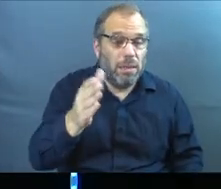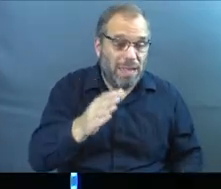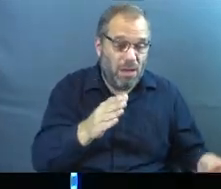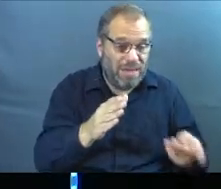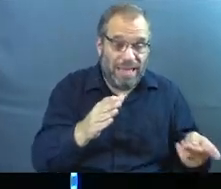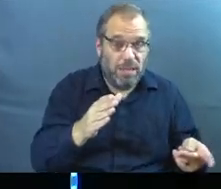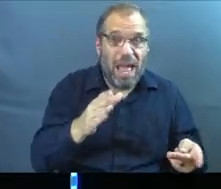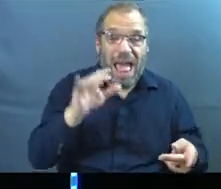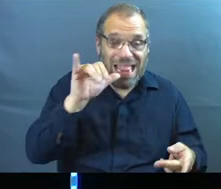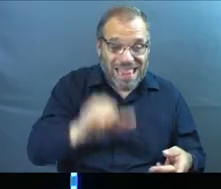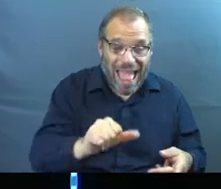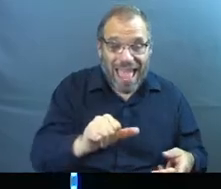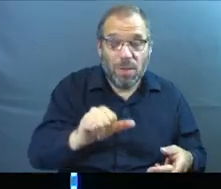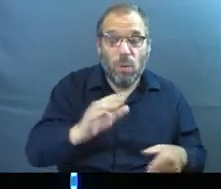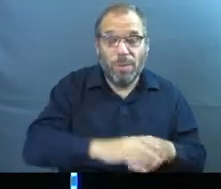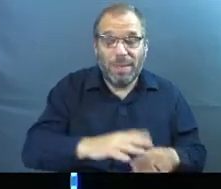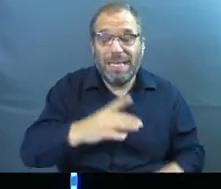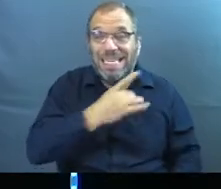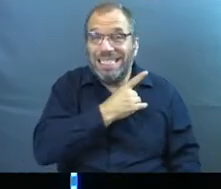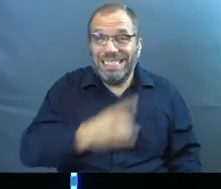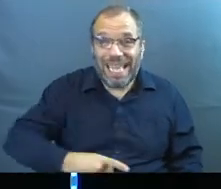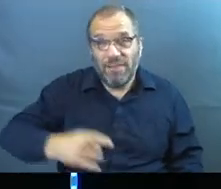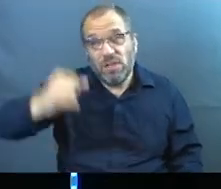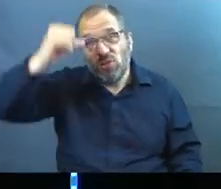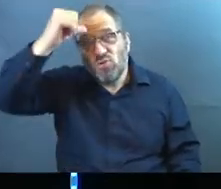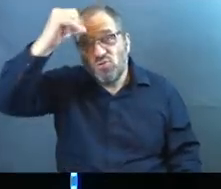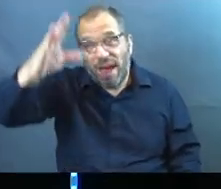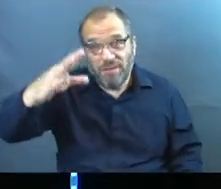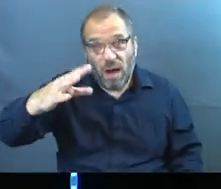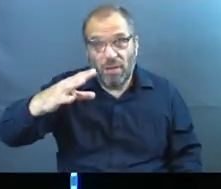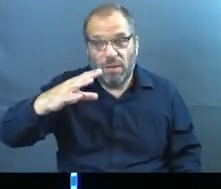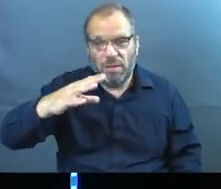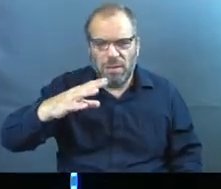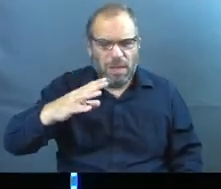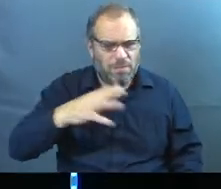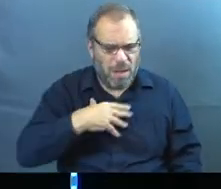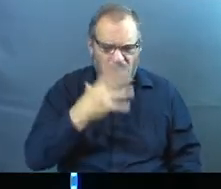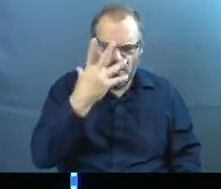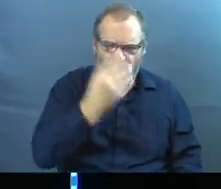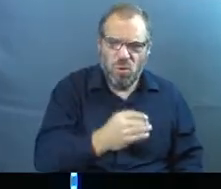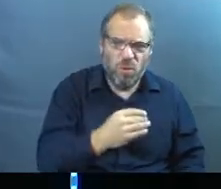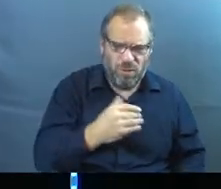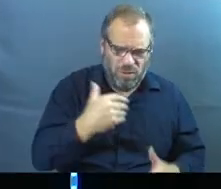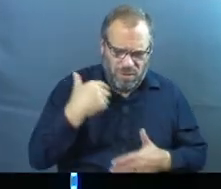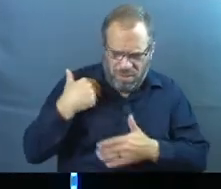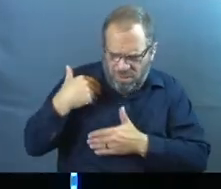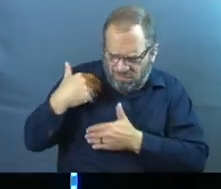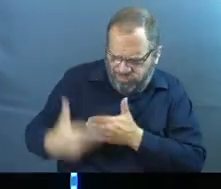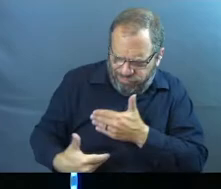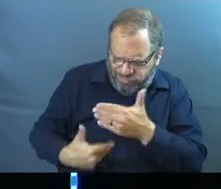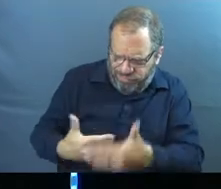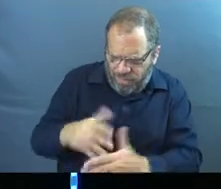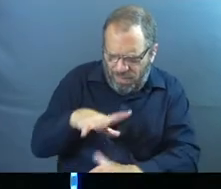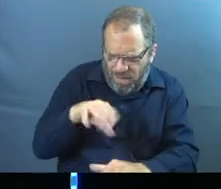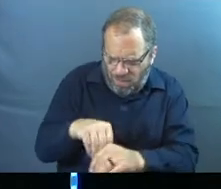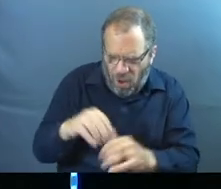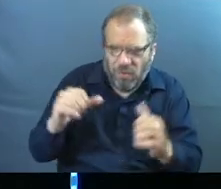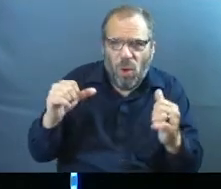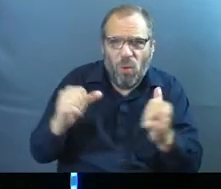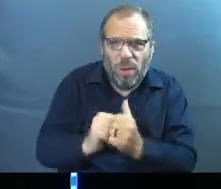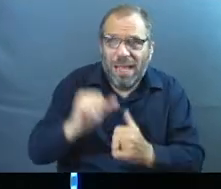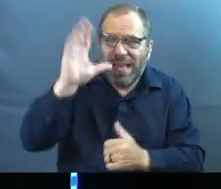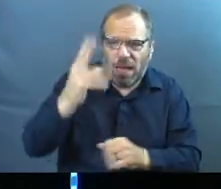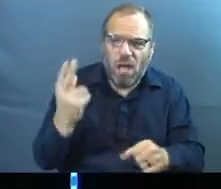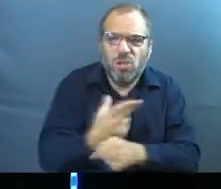but that's the grandfather of King David, and that's this beautiful, broken, but beautiful line that she gets to be a part of, that God has